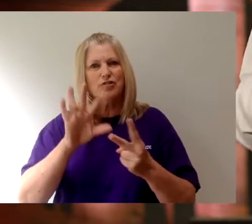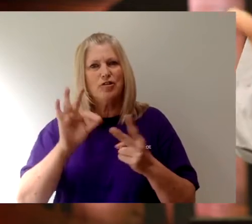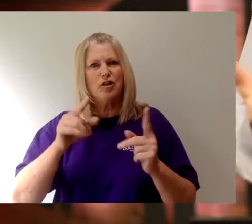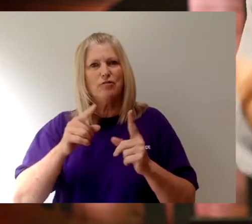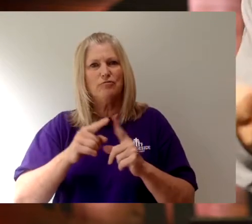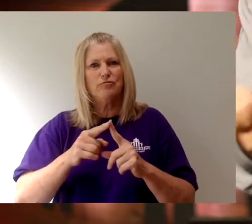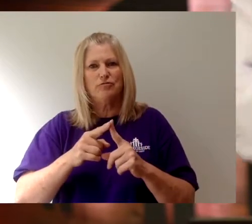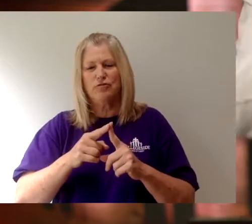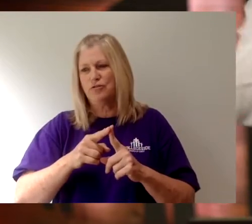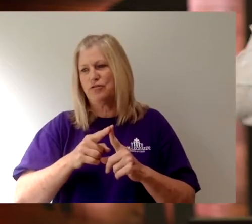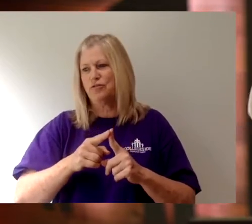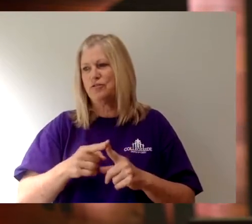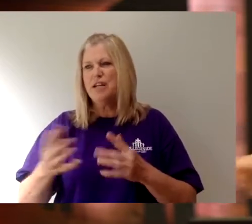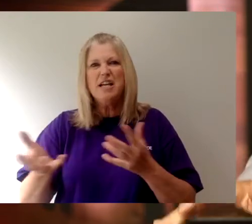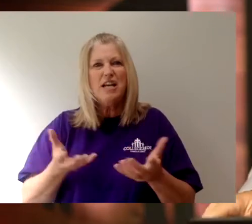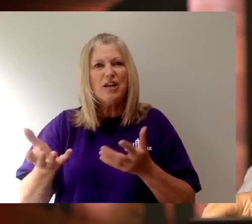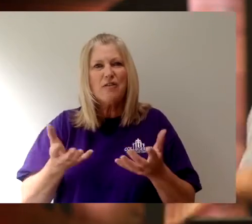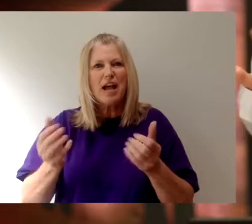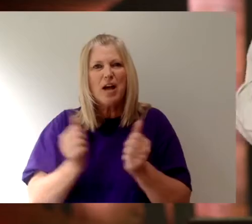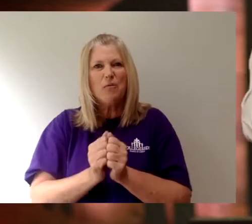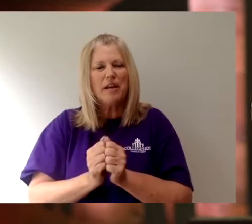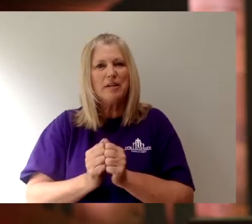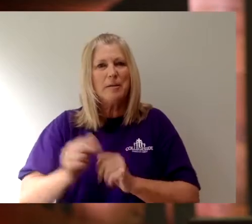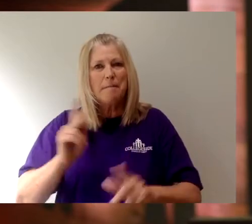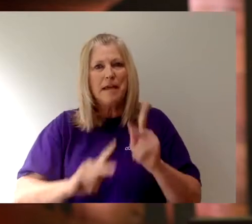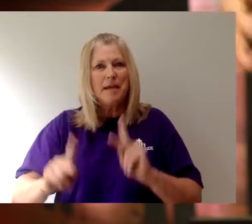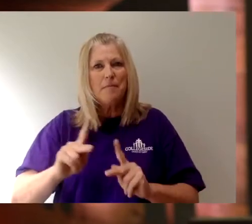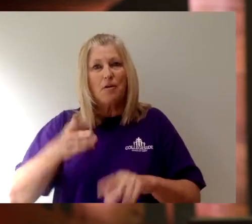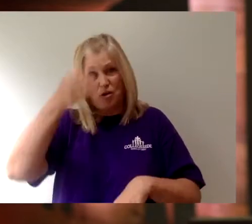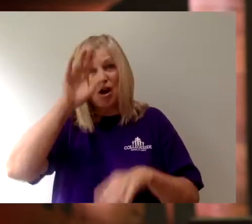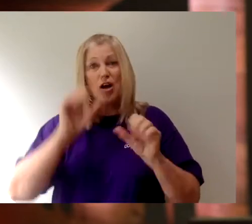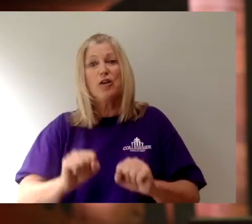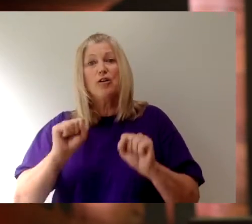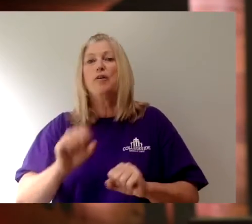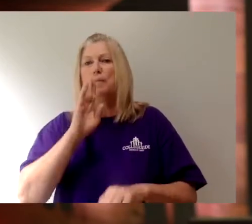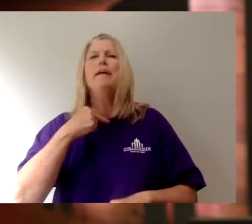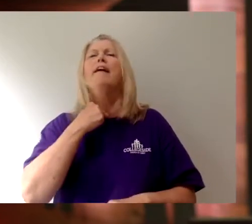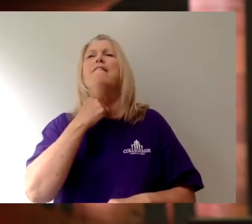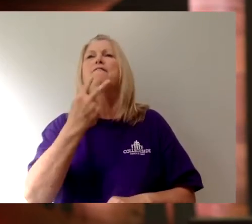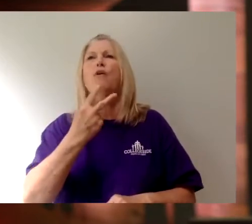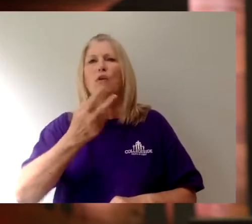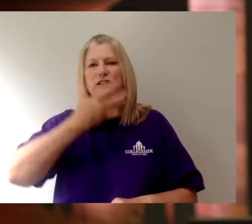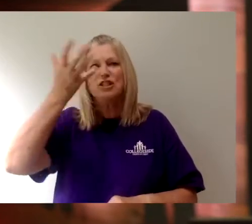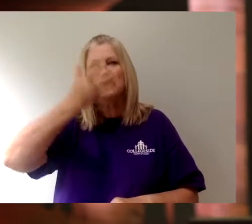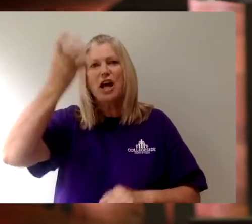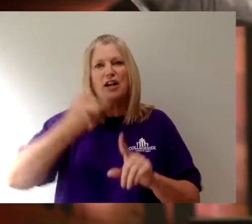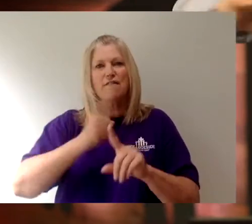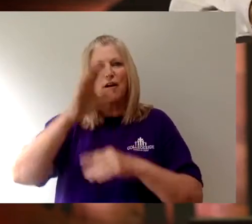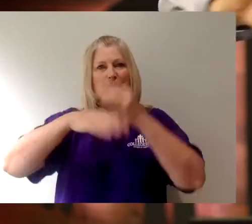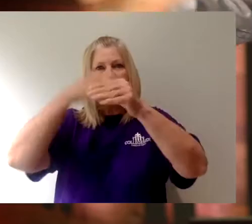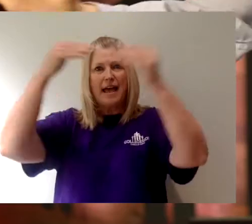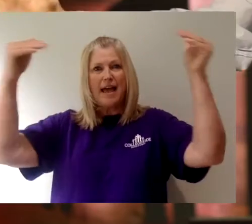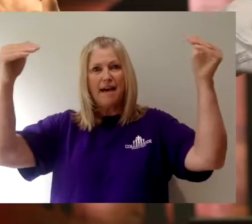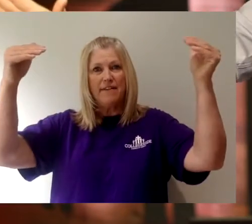would have been right. He could have done anything. God could have been a voice shouting from the heavens